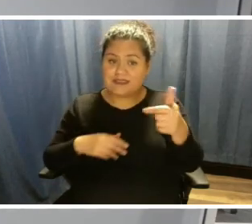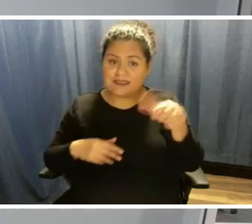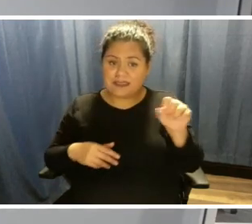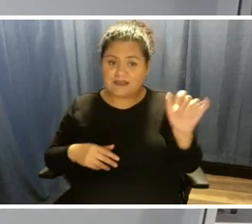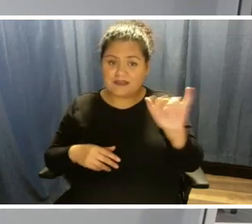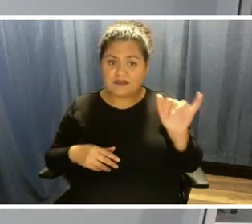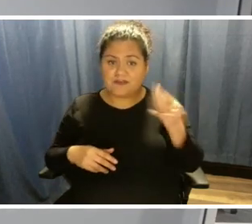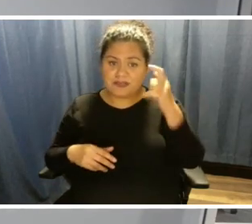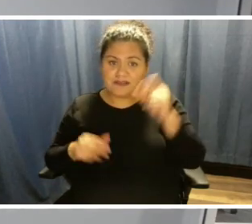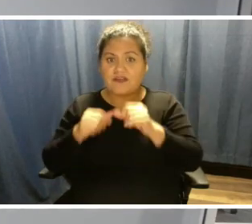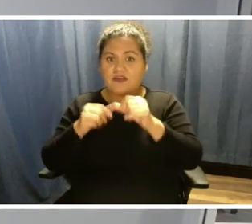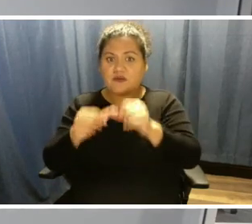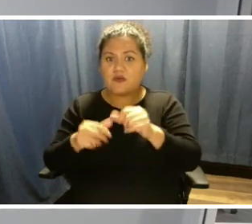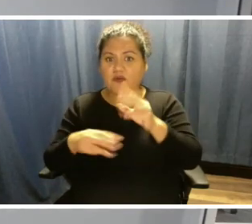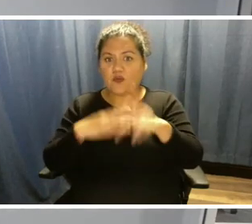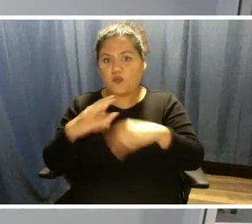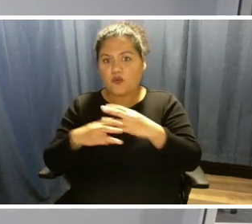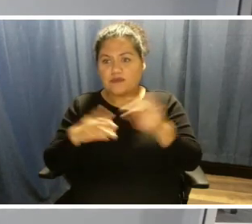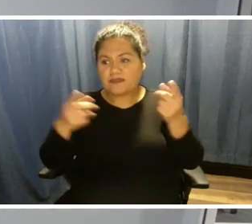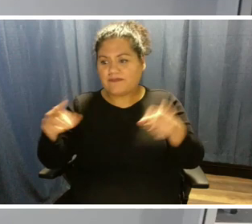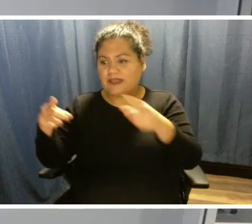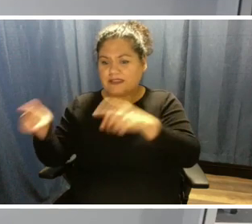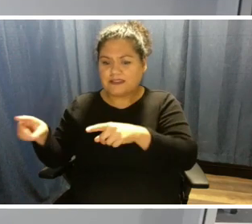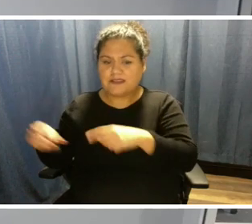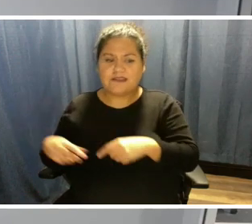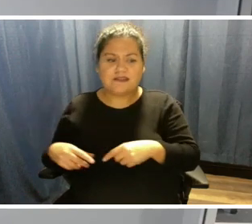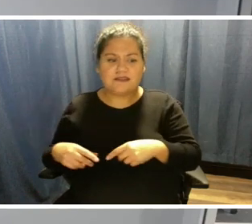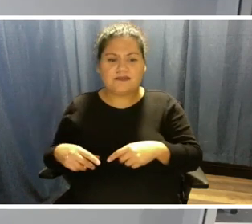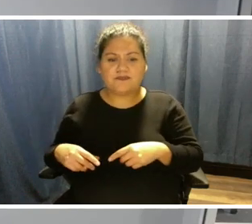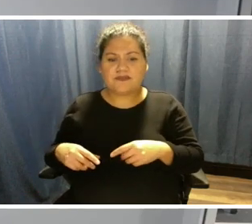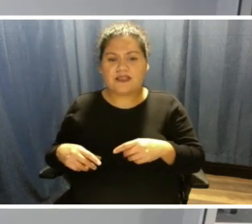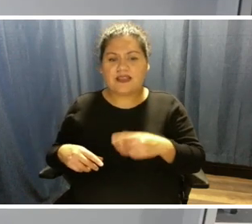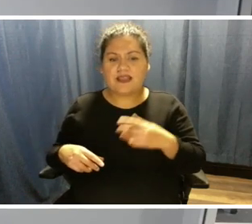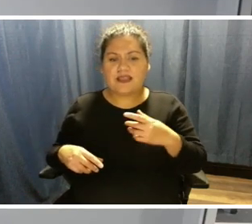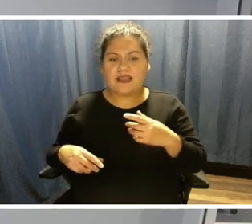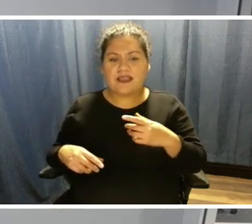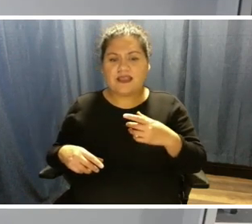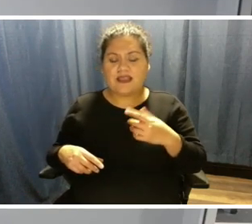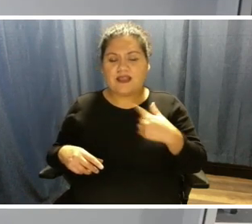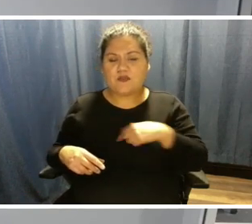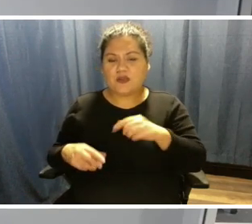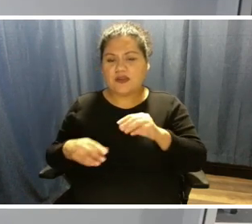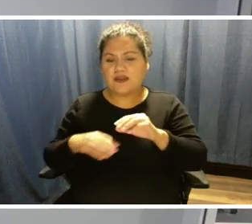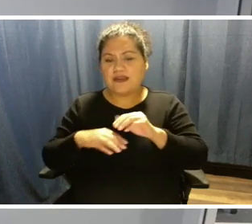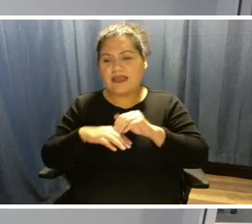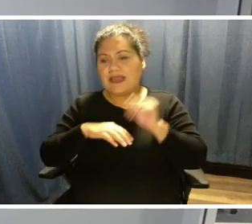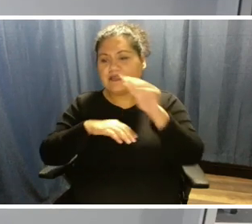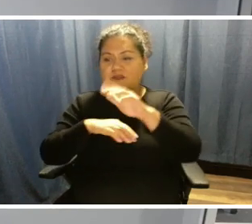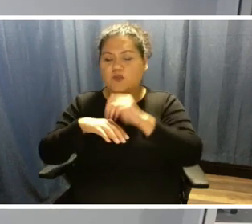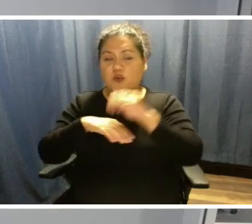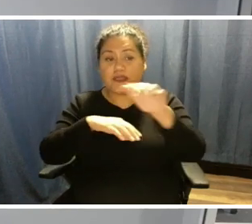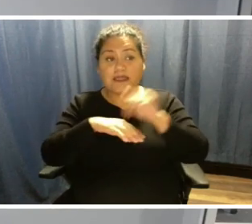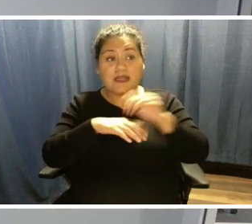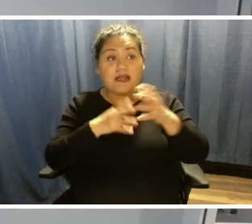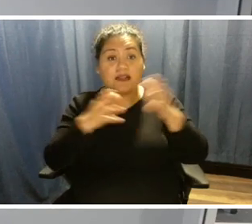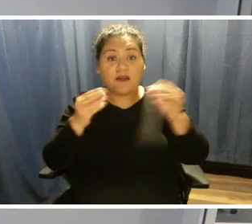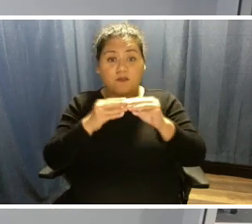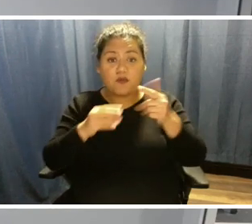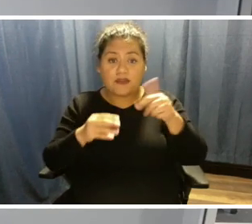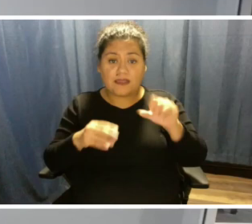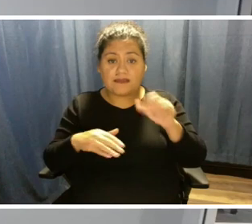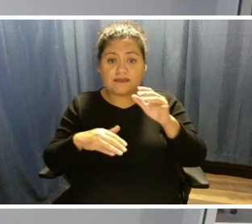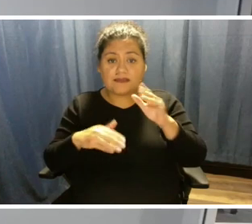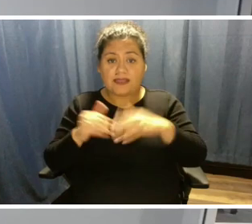ongoing world events. And so, we're exporting a lot more gas than we have in the past. What we have seen is